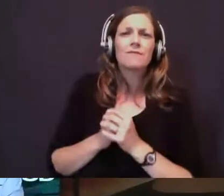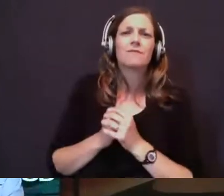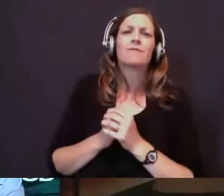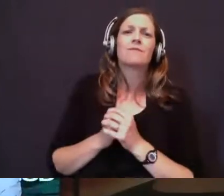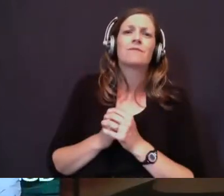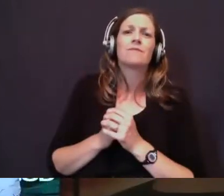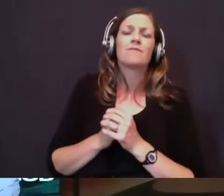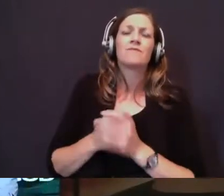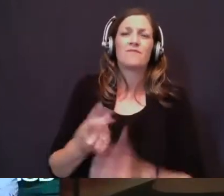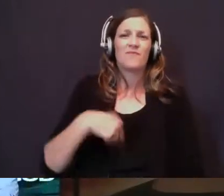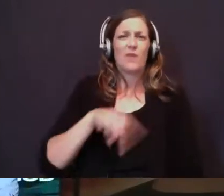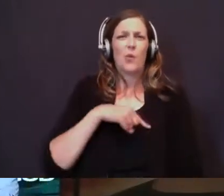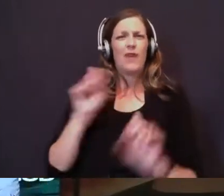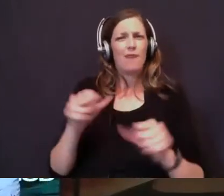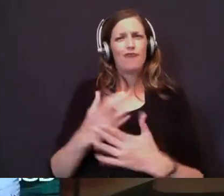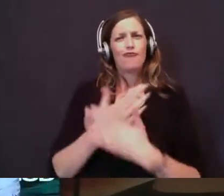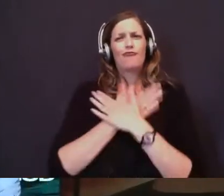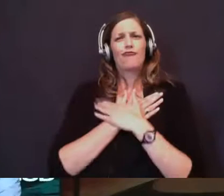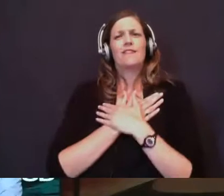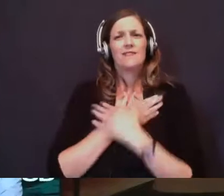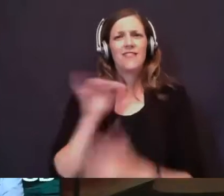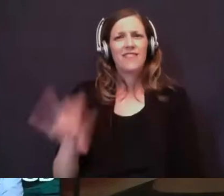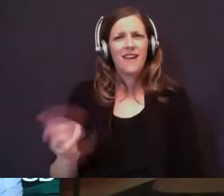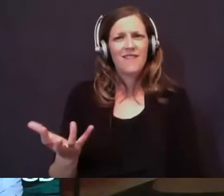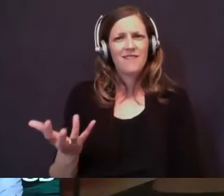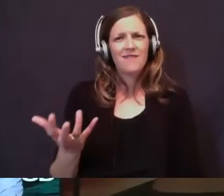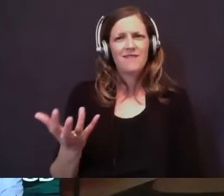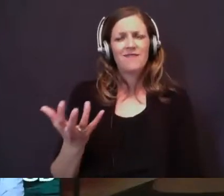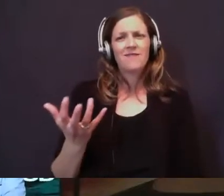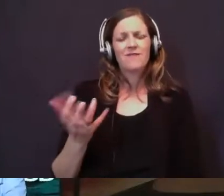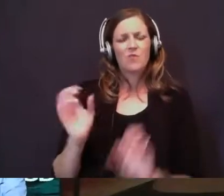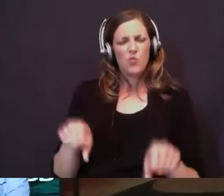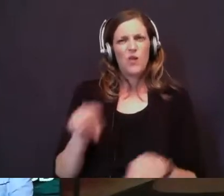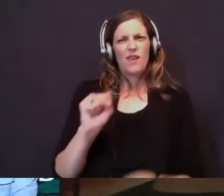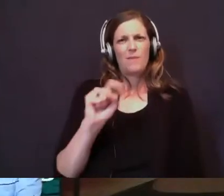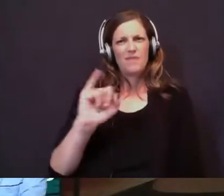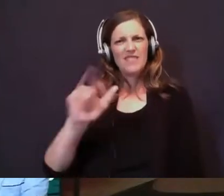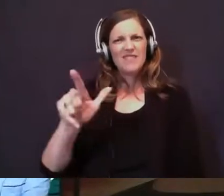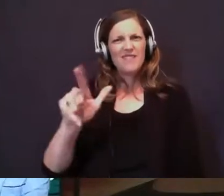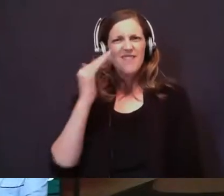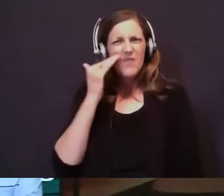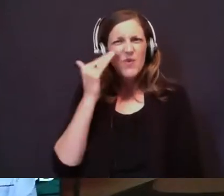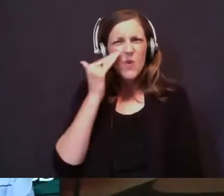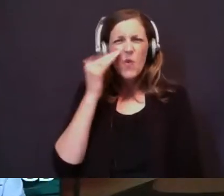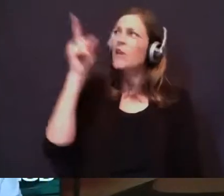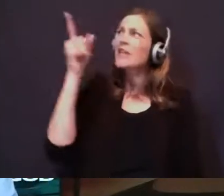And we get to rest in that. We get to be still and know that he is God.